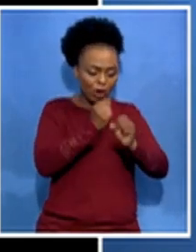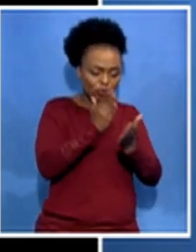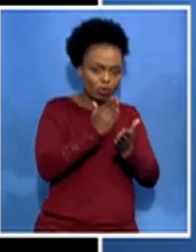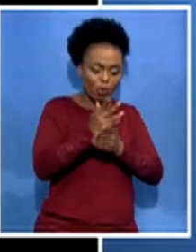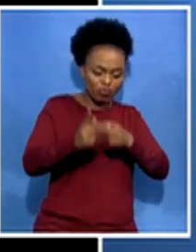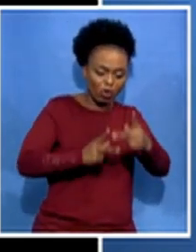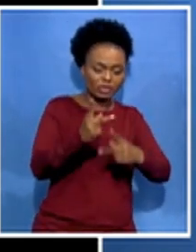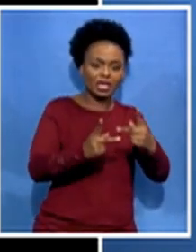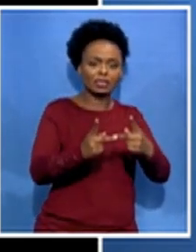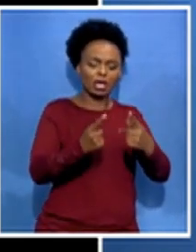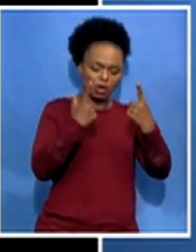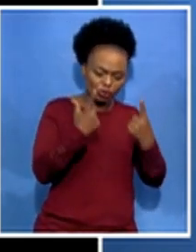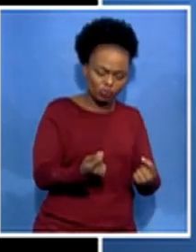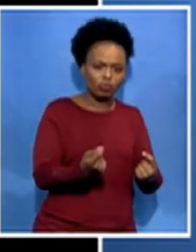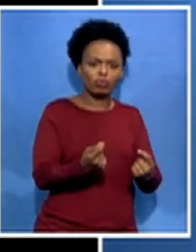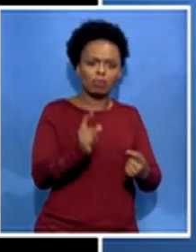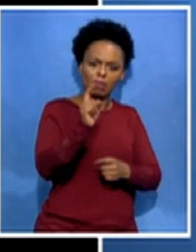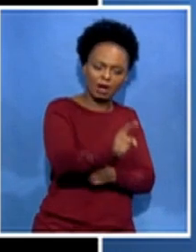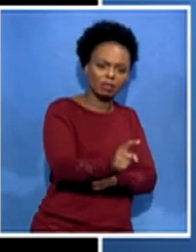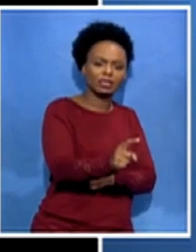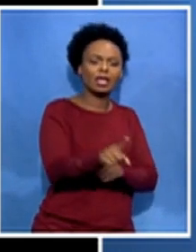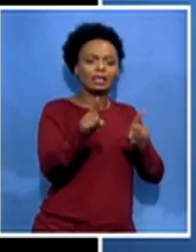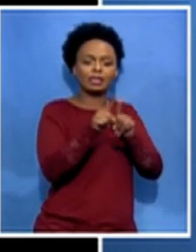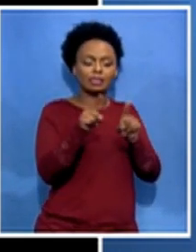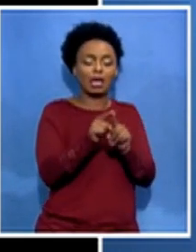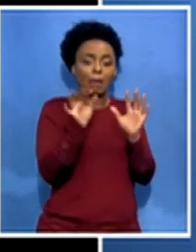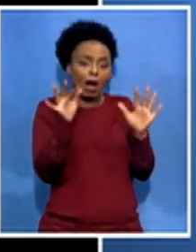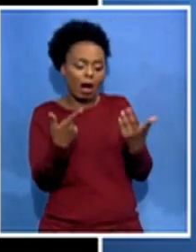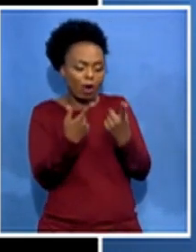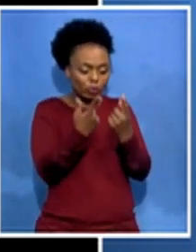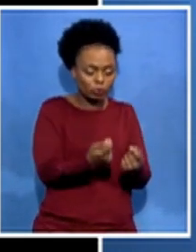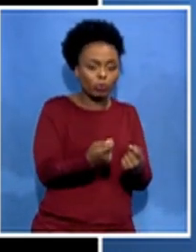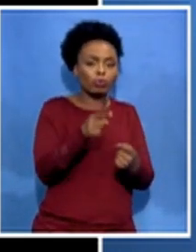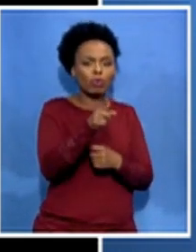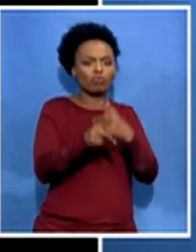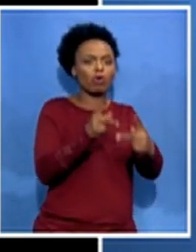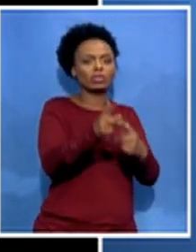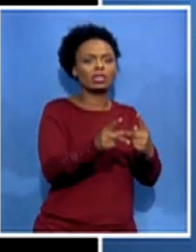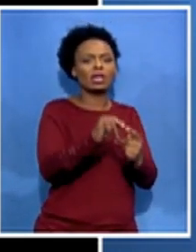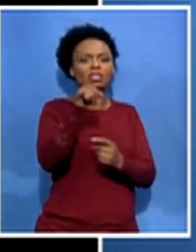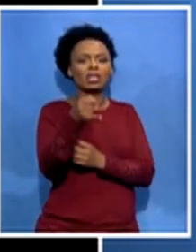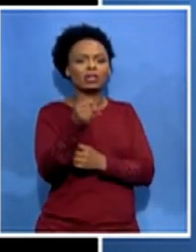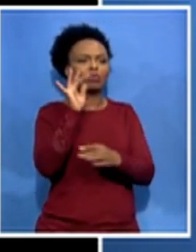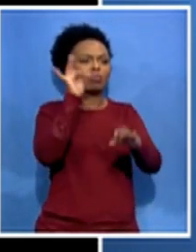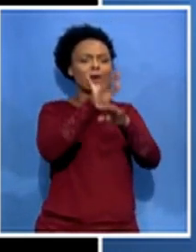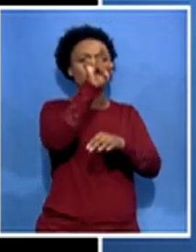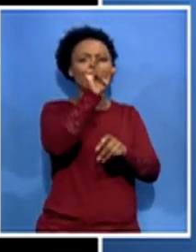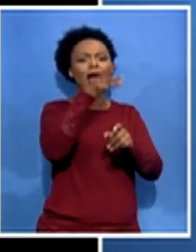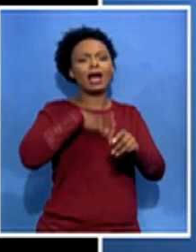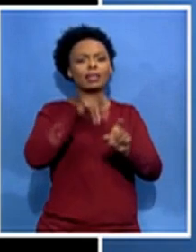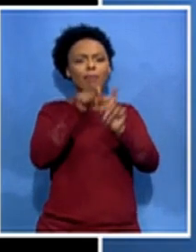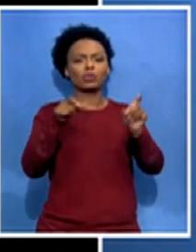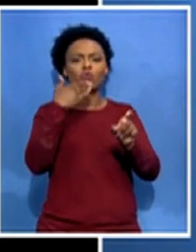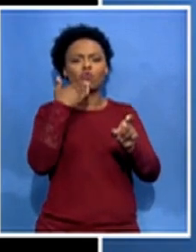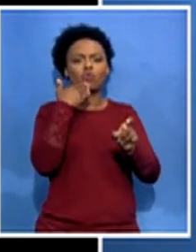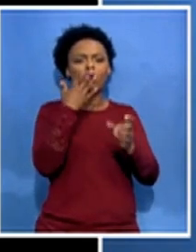it's not a way of uh punishing other people who who hold a different view from the current